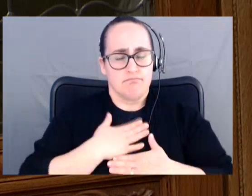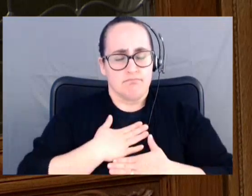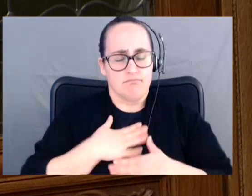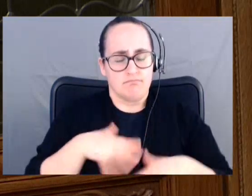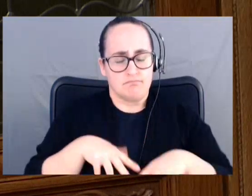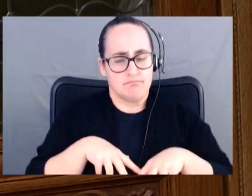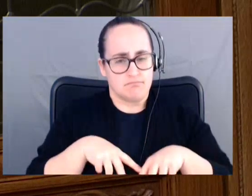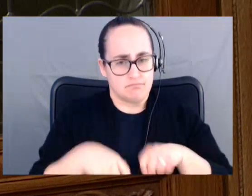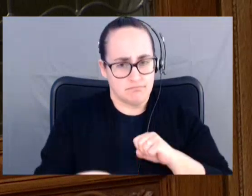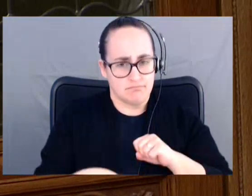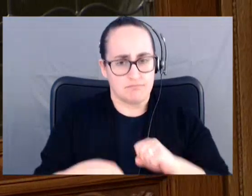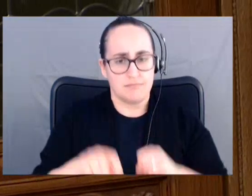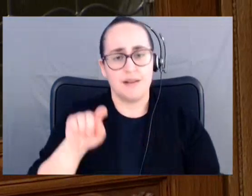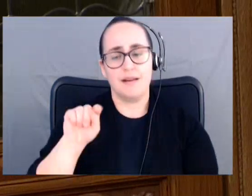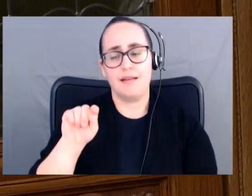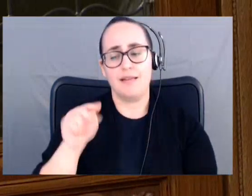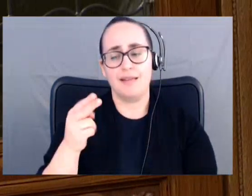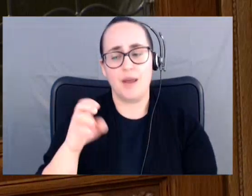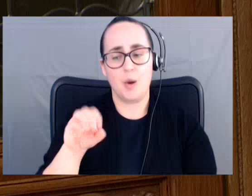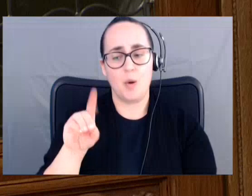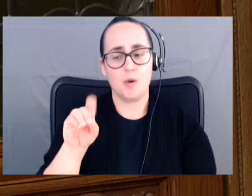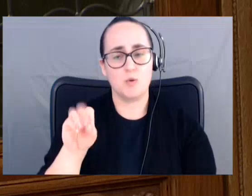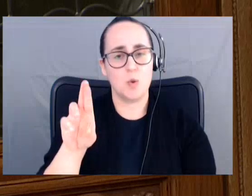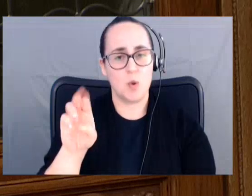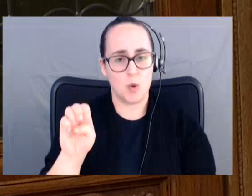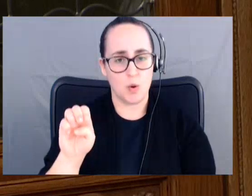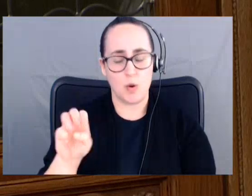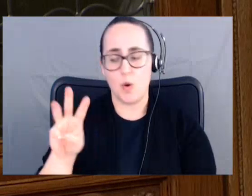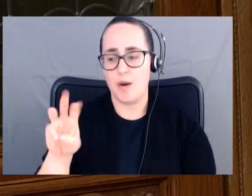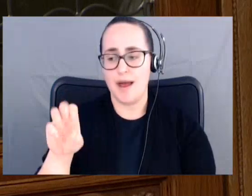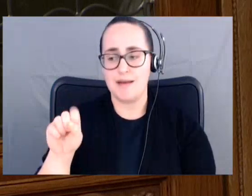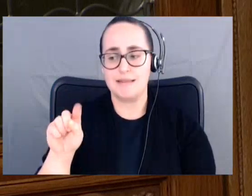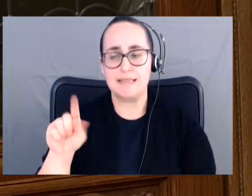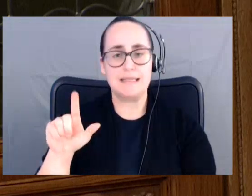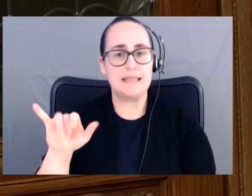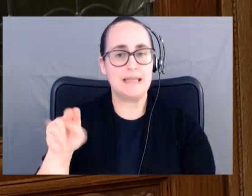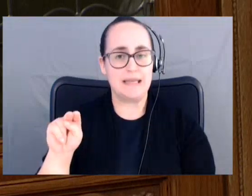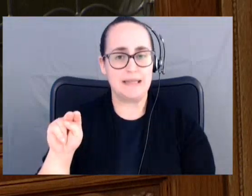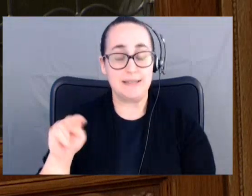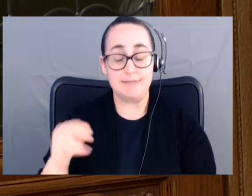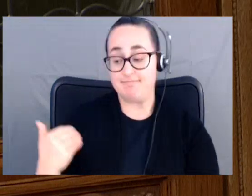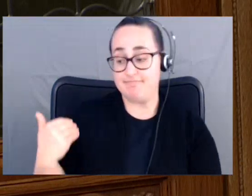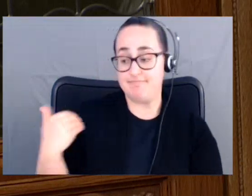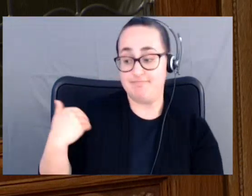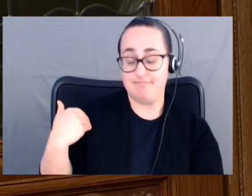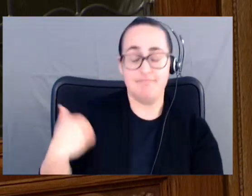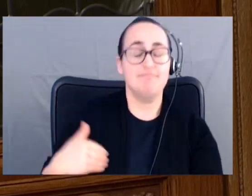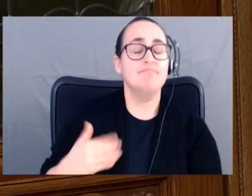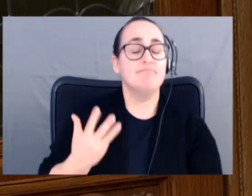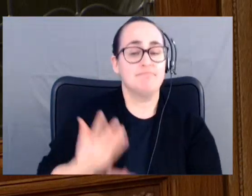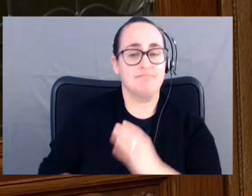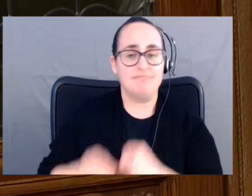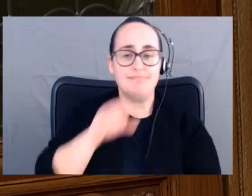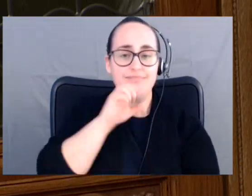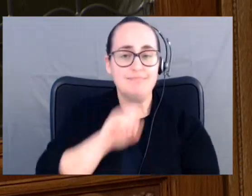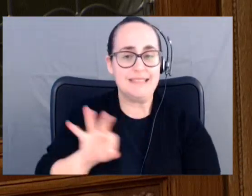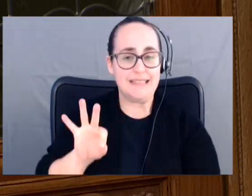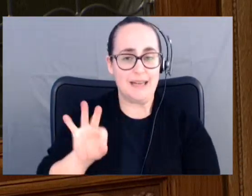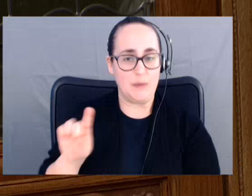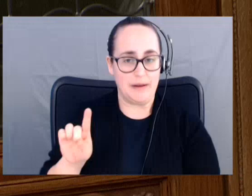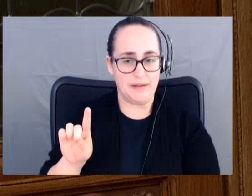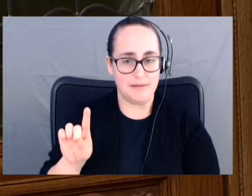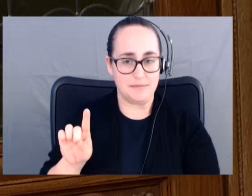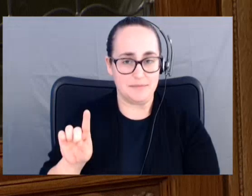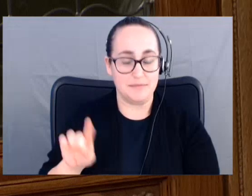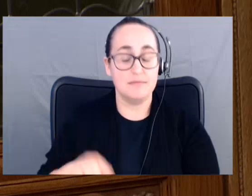we know him as Ted, on January 23 at the age of 91. His obituary shared in loving memory in the Agassiz Harrison Observer